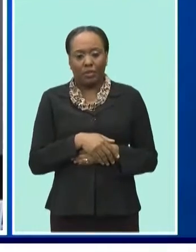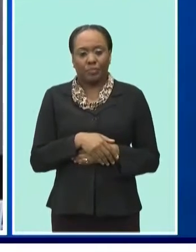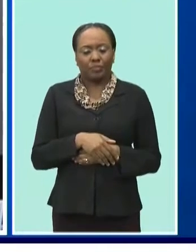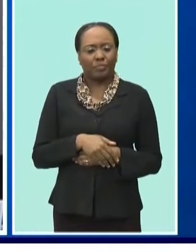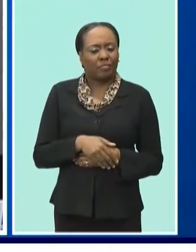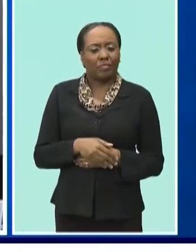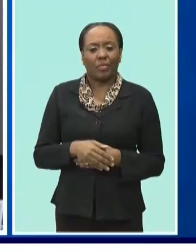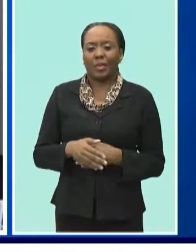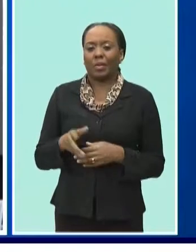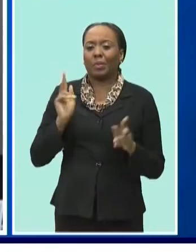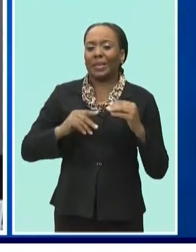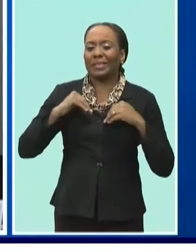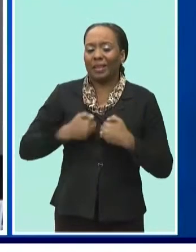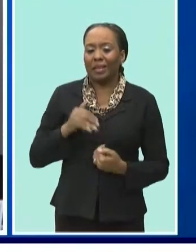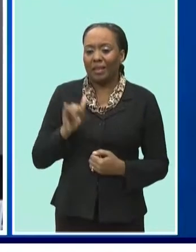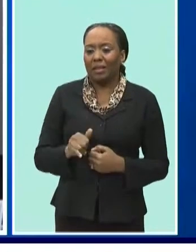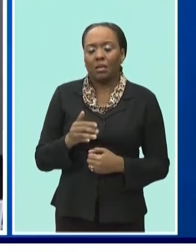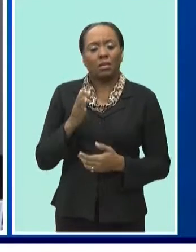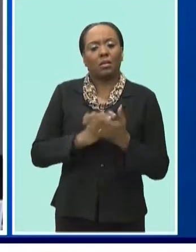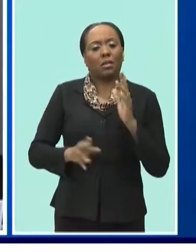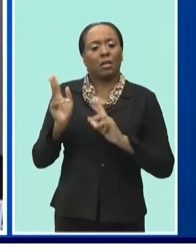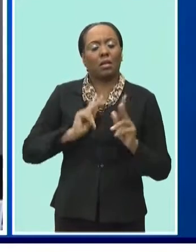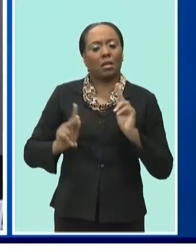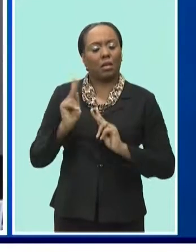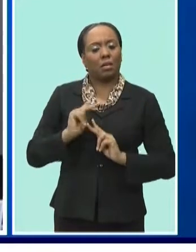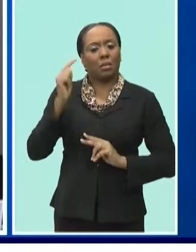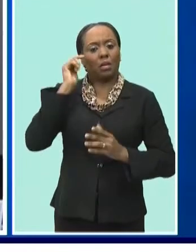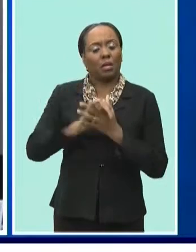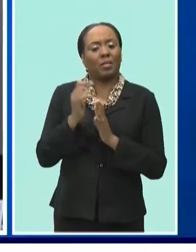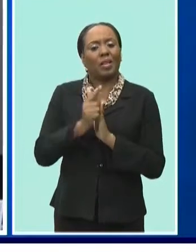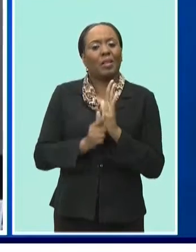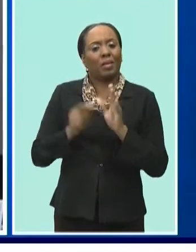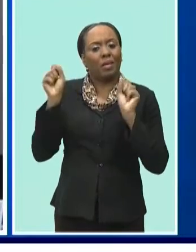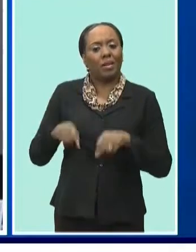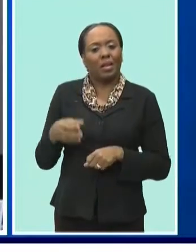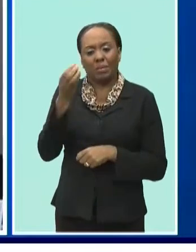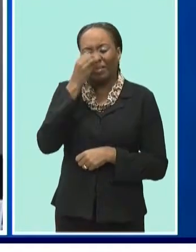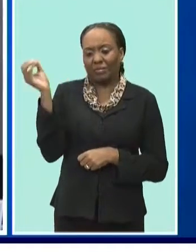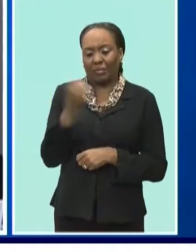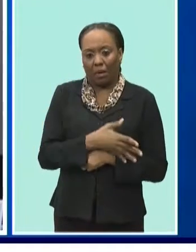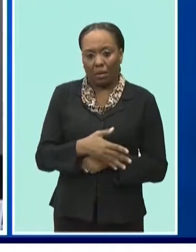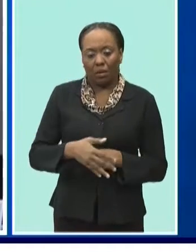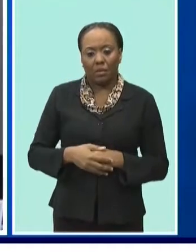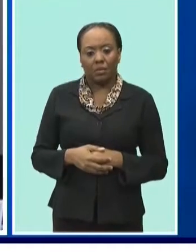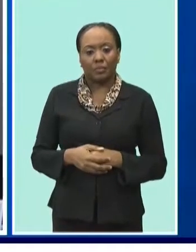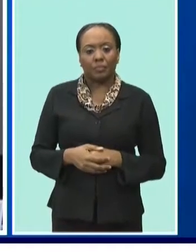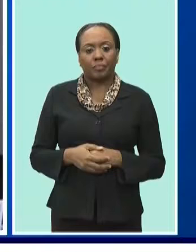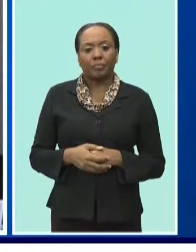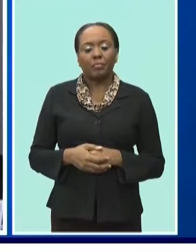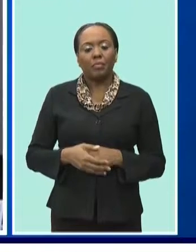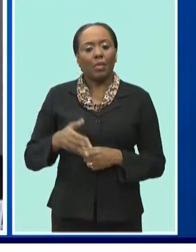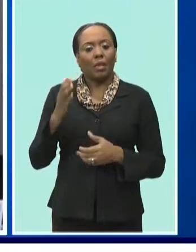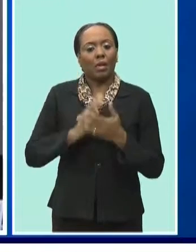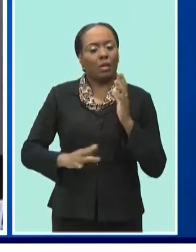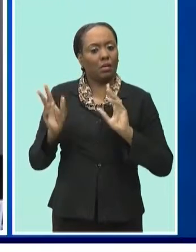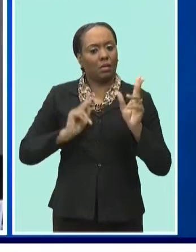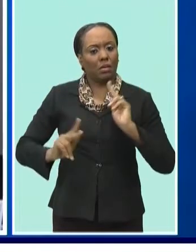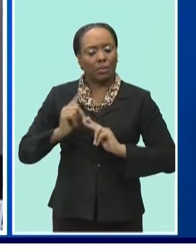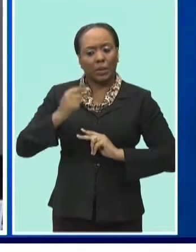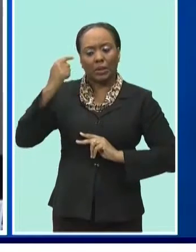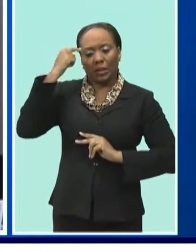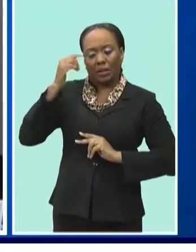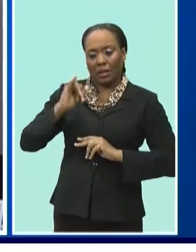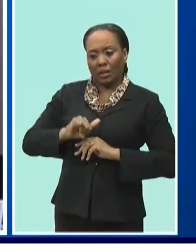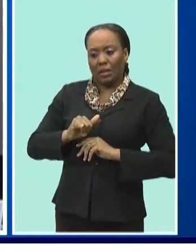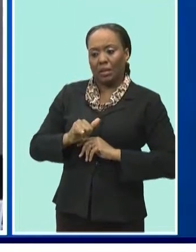that the rule of law can be ignored with impunity. It has worn thin on those who believe that the charters of the Organization of